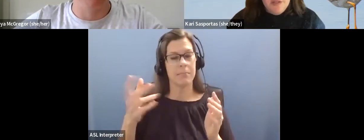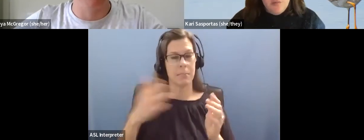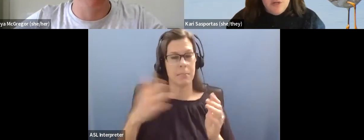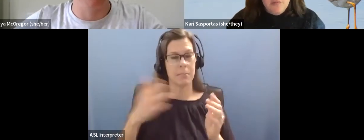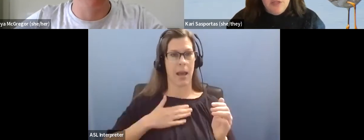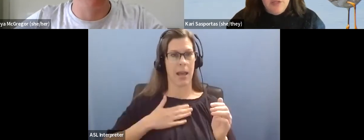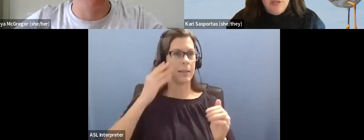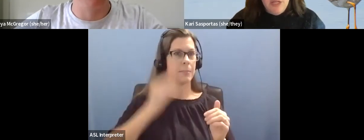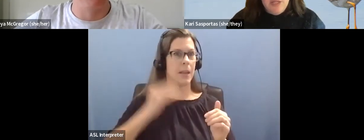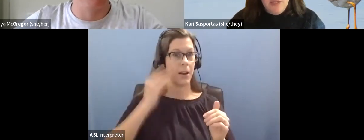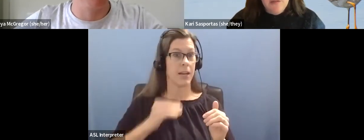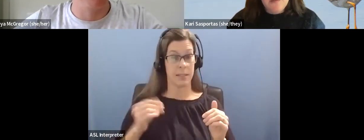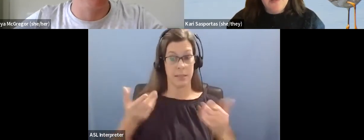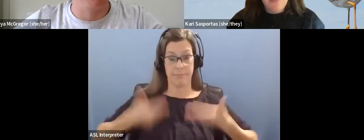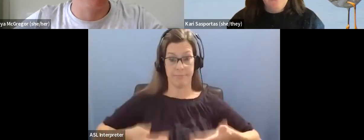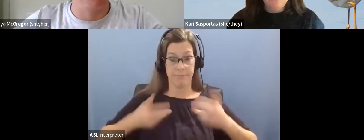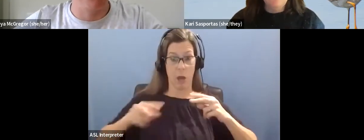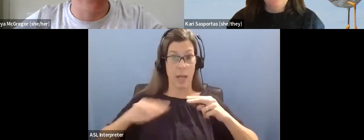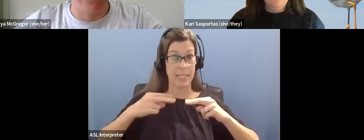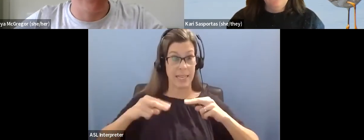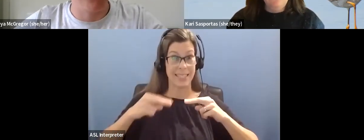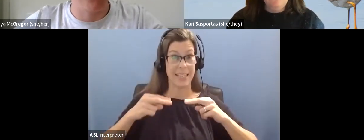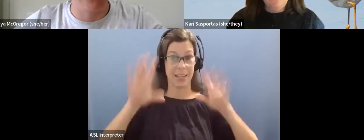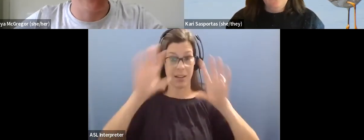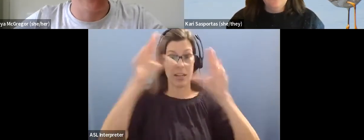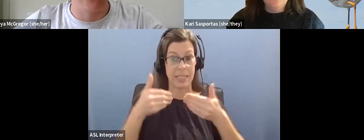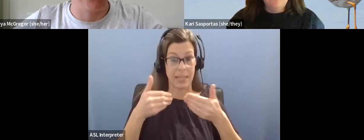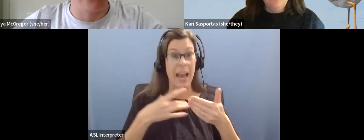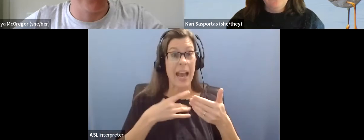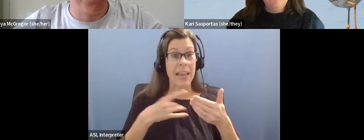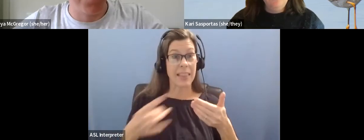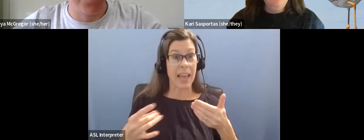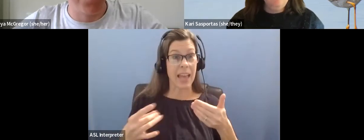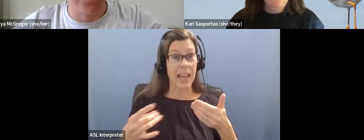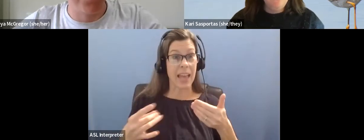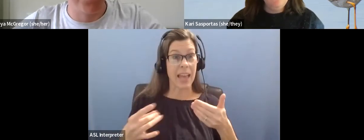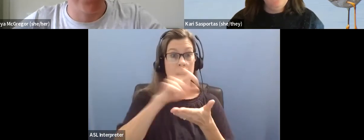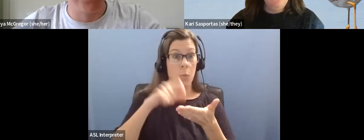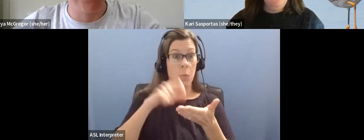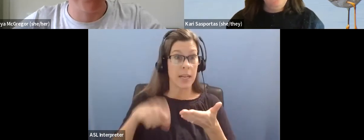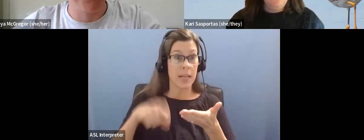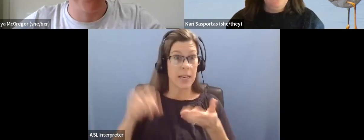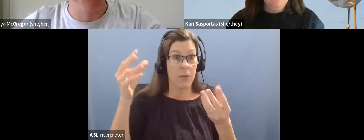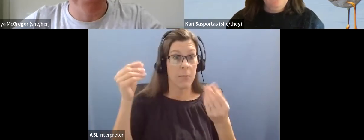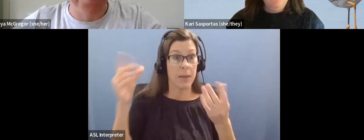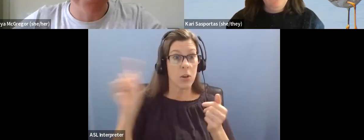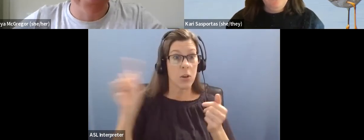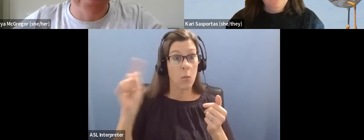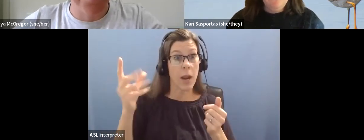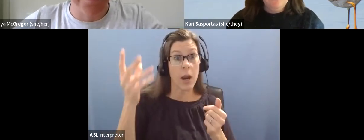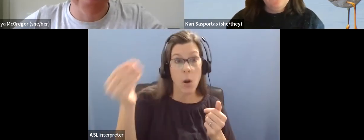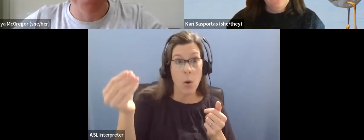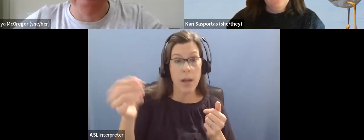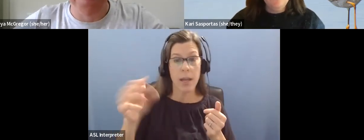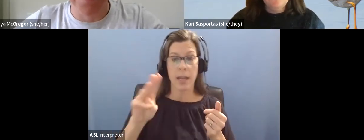autistic, what I really like is like a written narrative where we're going, maybe a map, um, maybe a